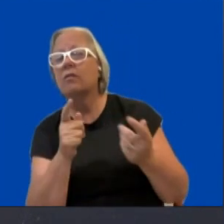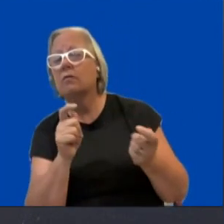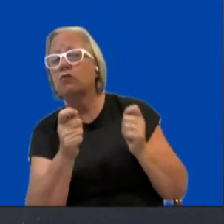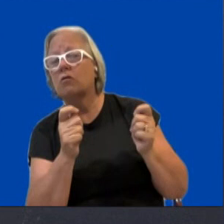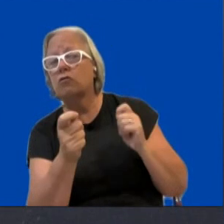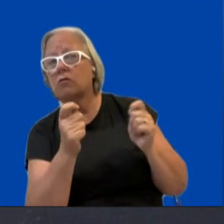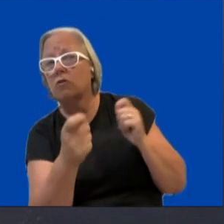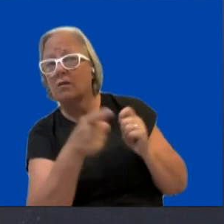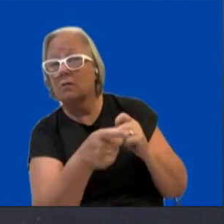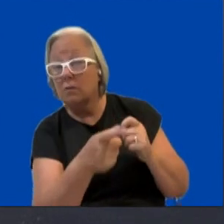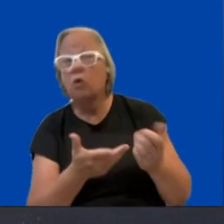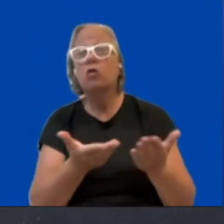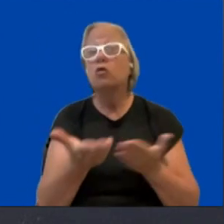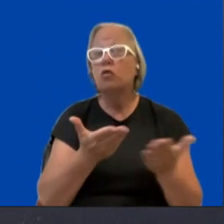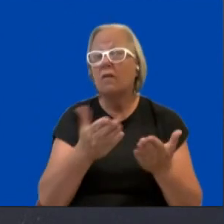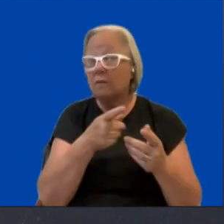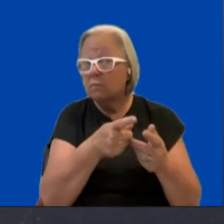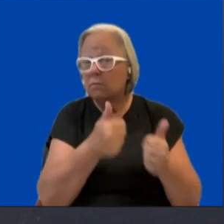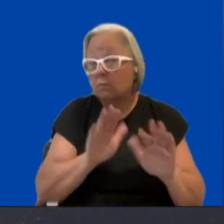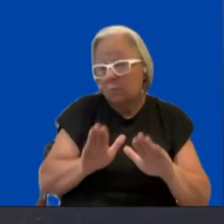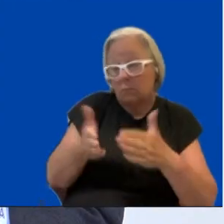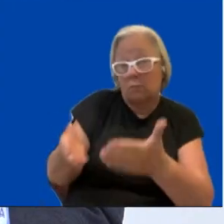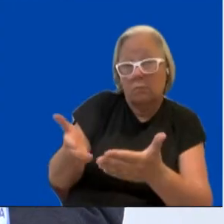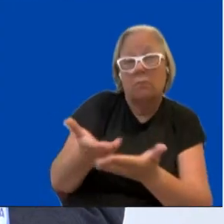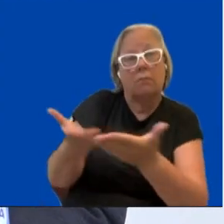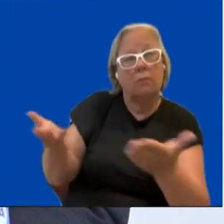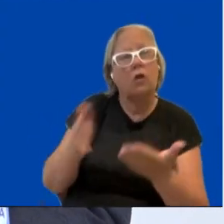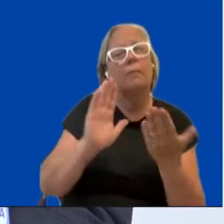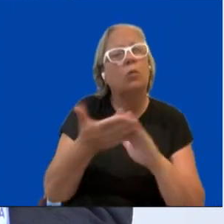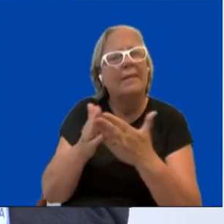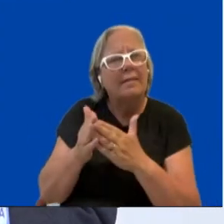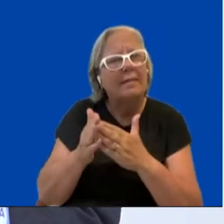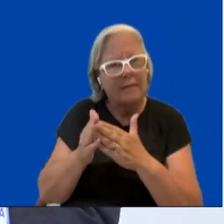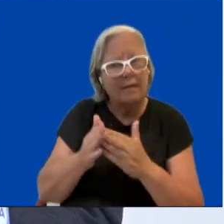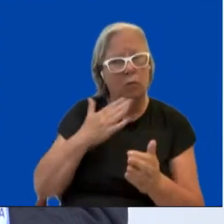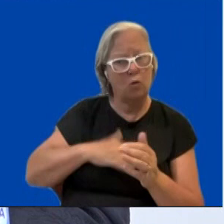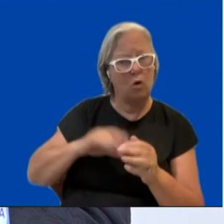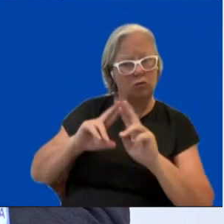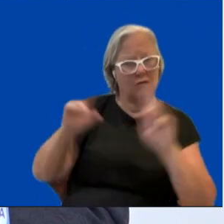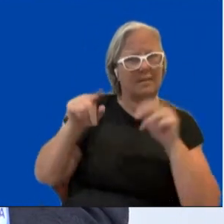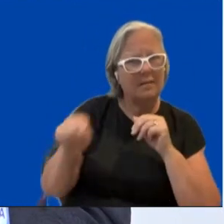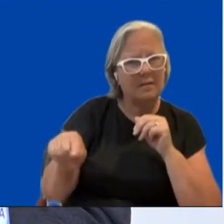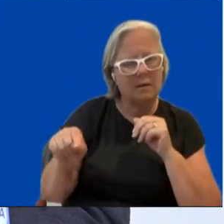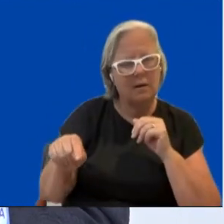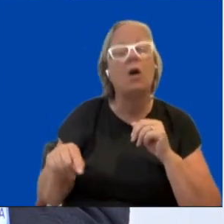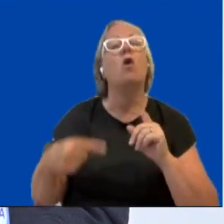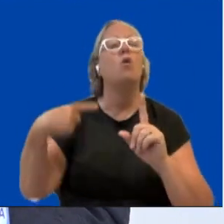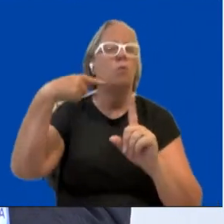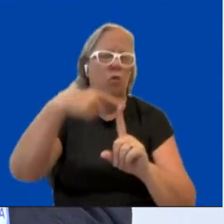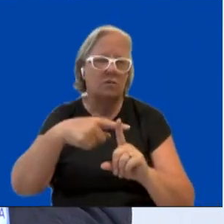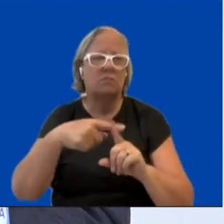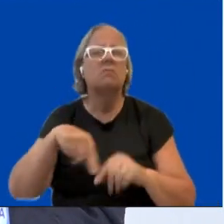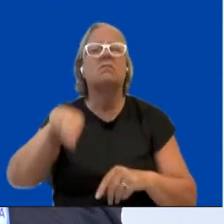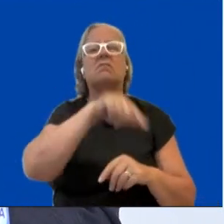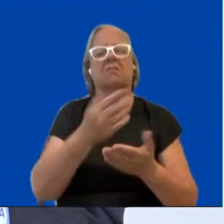are being delivered to communities which are really not prepared for the kinds of changes that we're going to be seeing, but also to accompany and to ensure that marginalized groups are